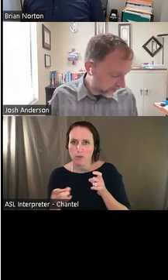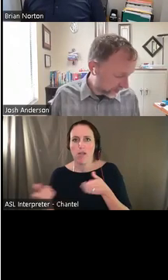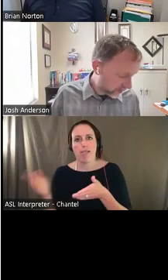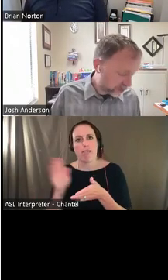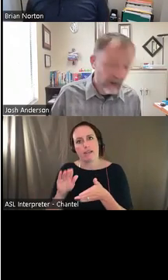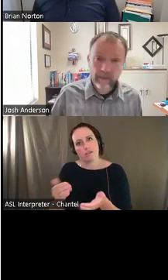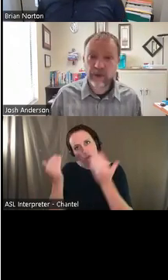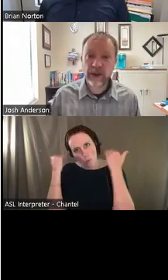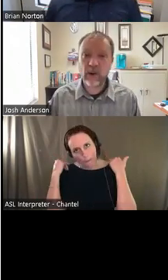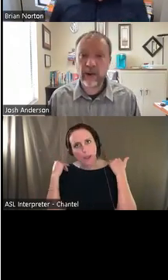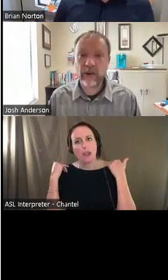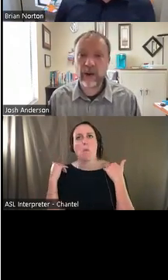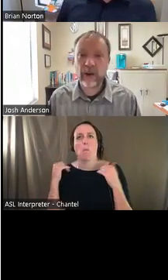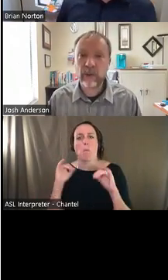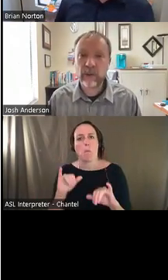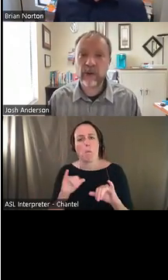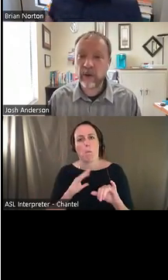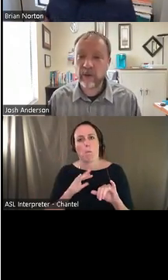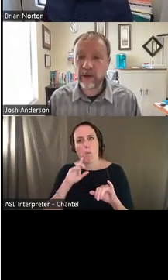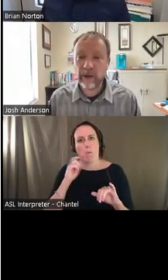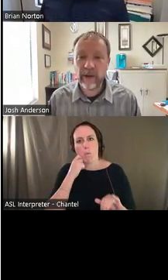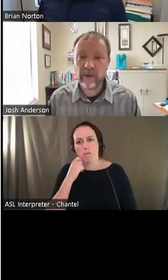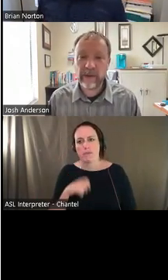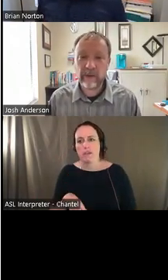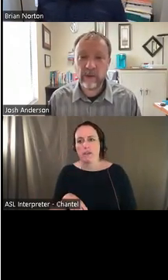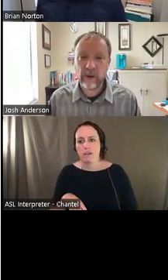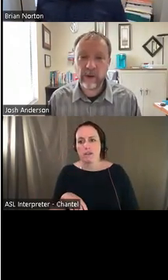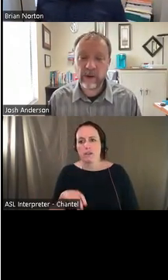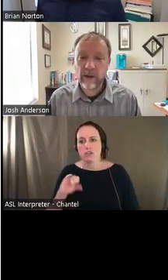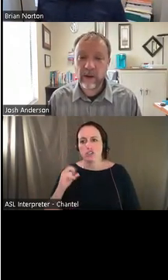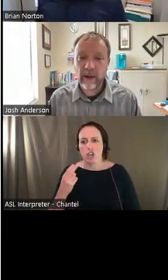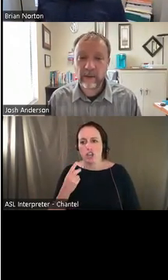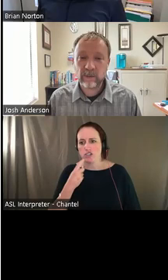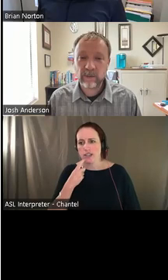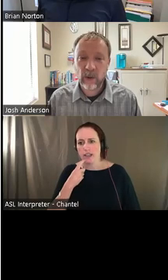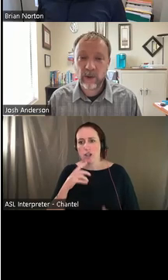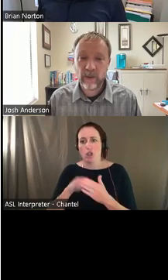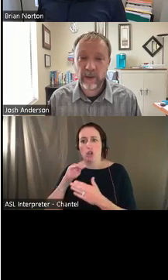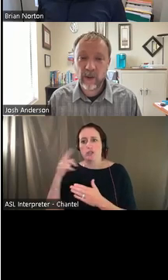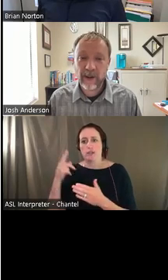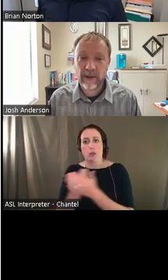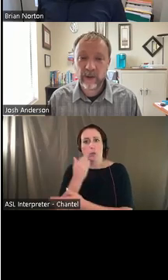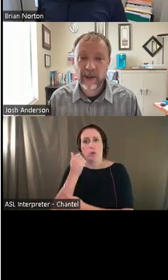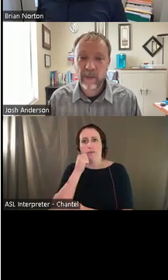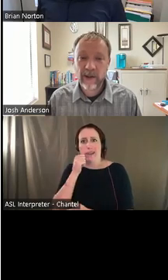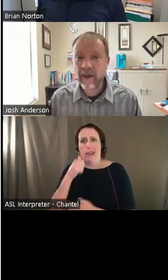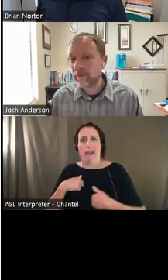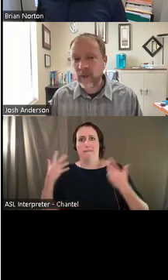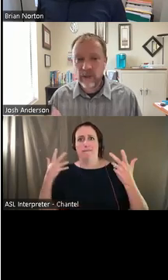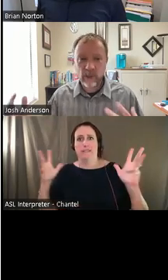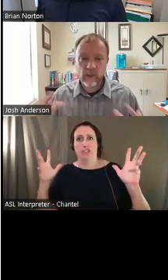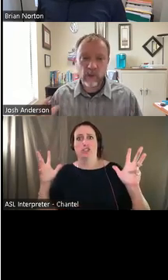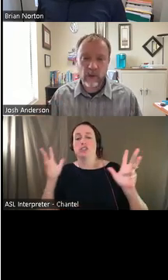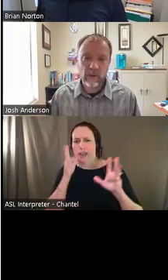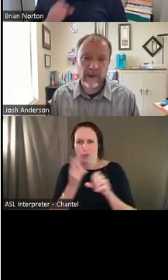I love that. I'll have to check mark. I try to learn something new every day and that's done. So, um, I will definitely go back and use that, but yeah,